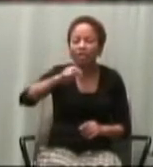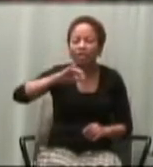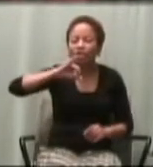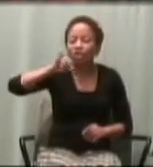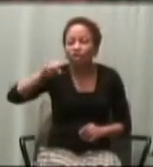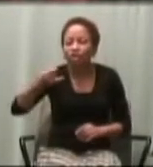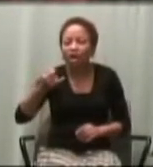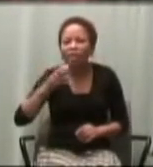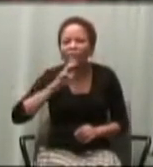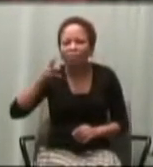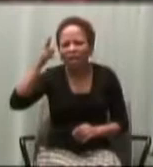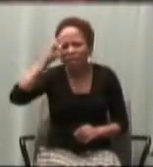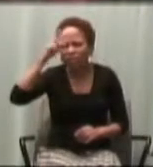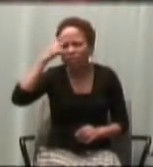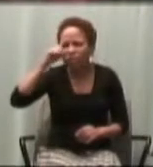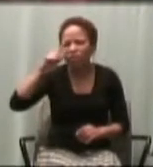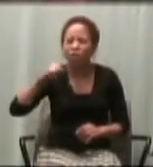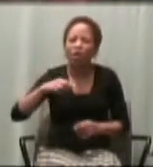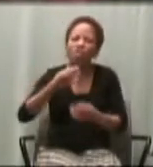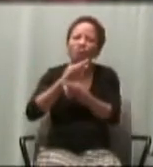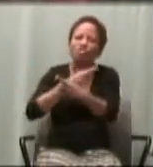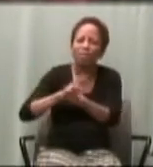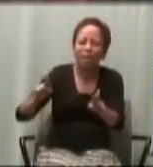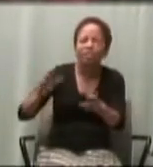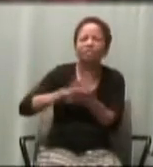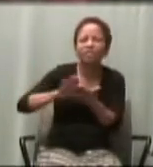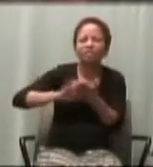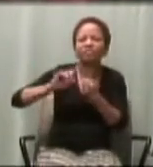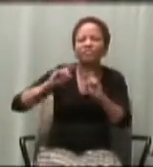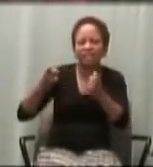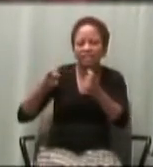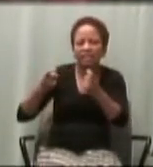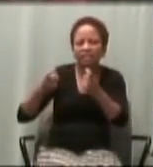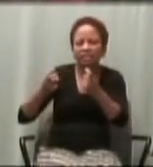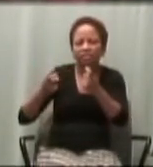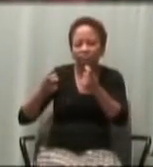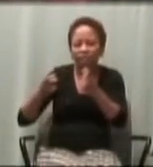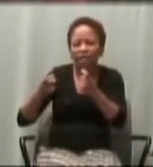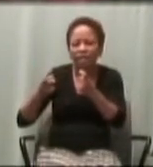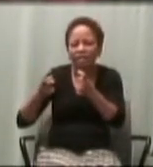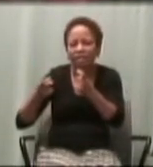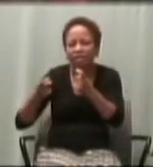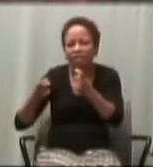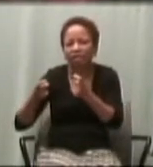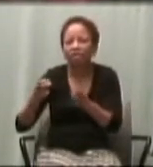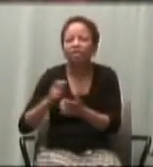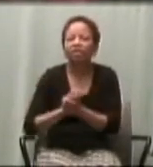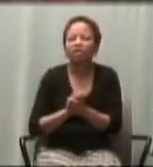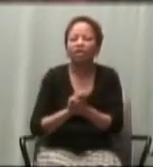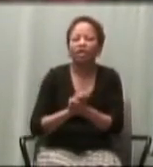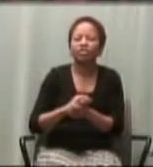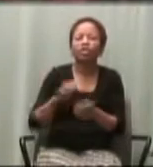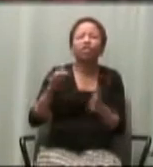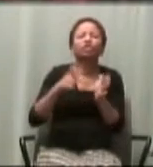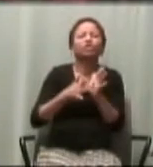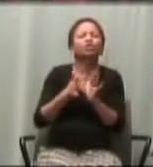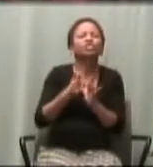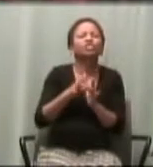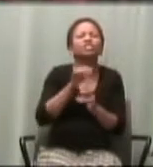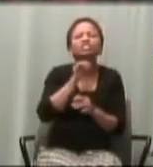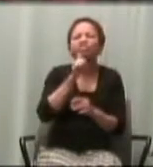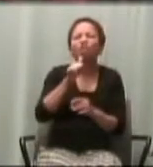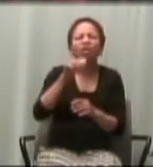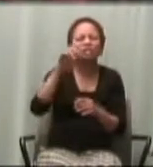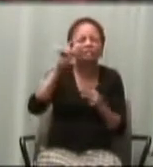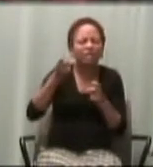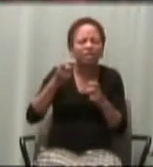people for repentance and forgiveness of sin. Now we know Christ did not sin. So why was